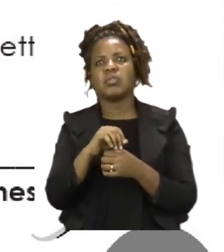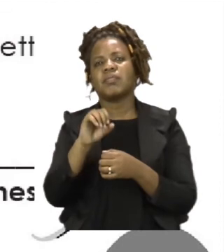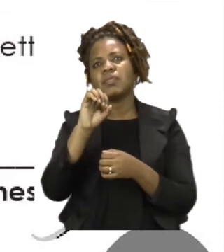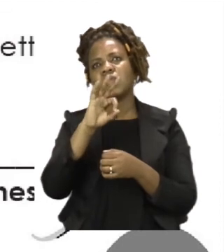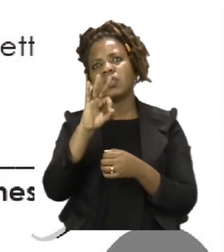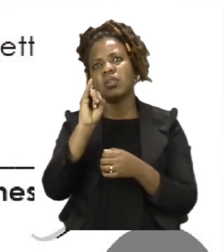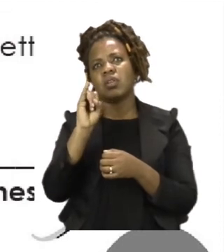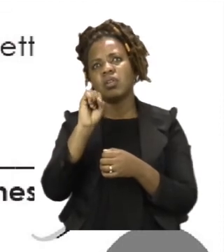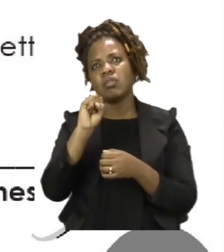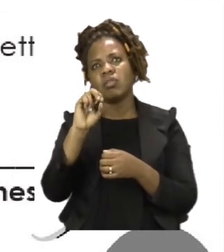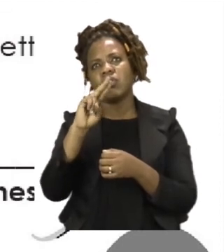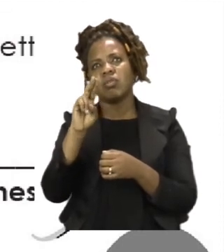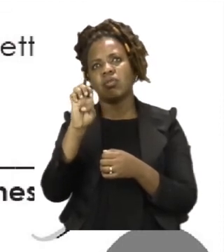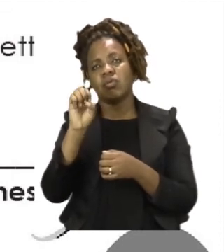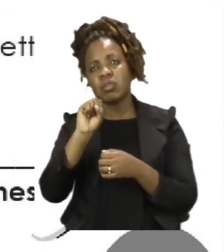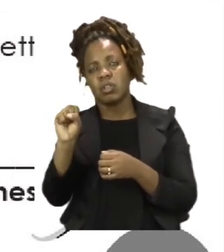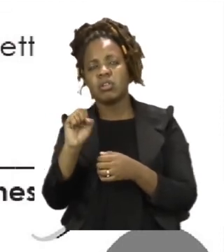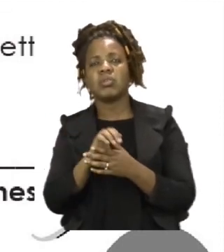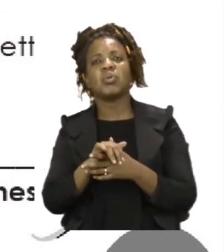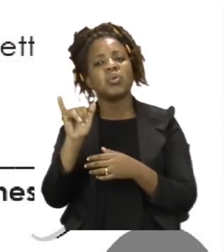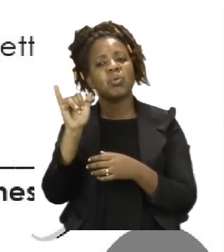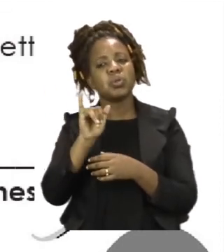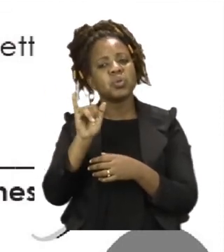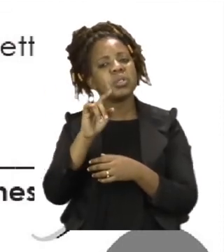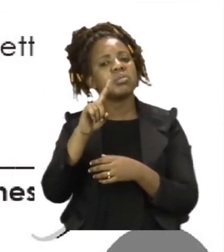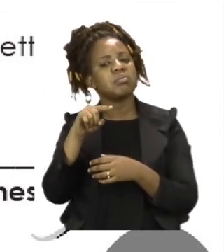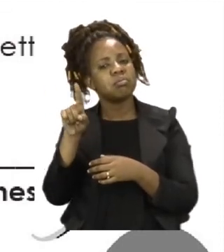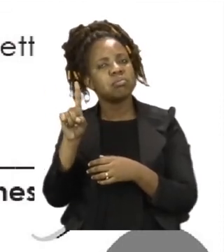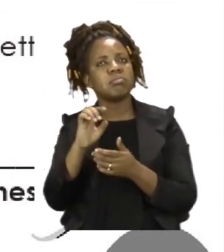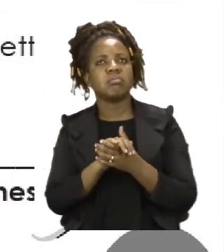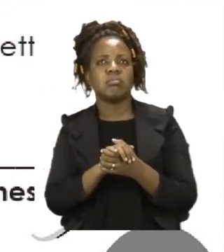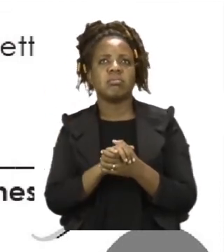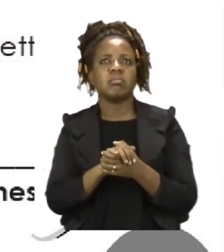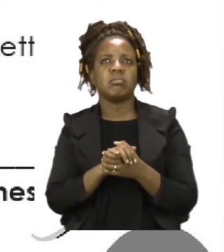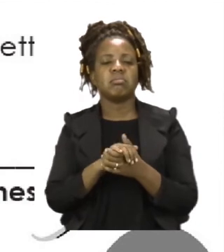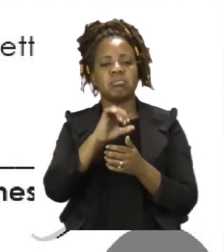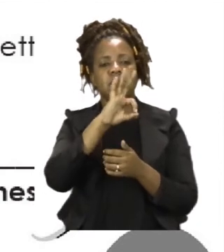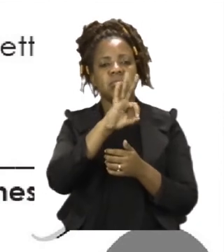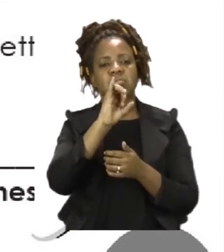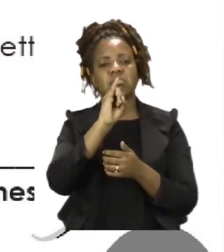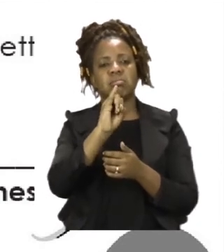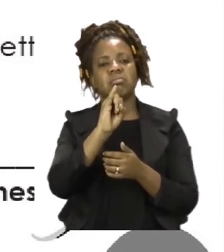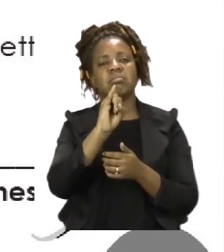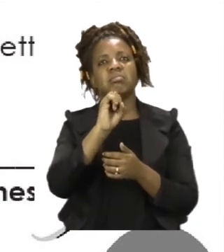fish and fishes. Fish and fishes.